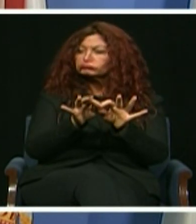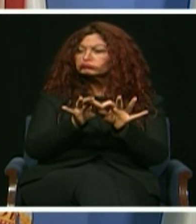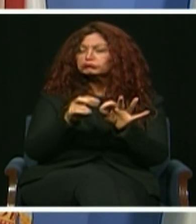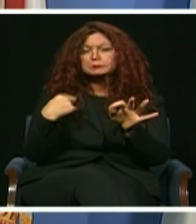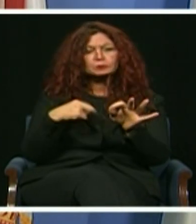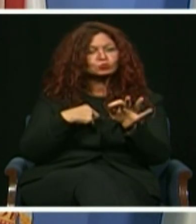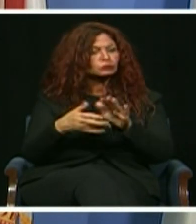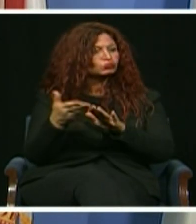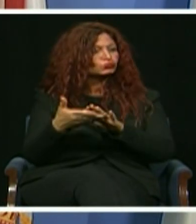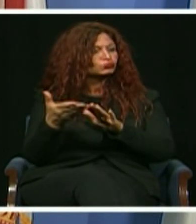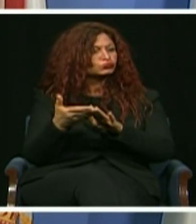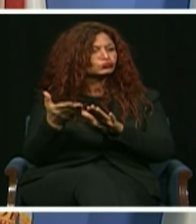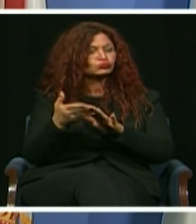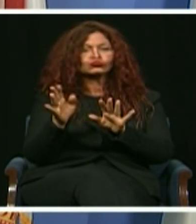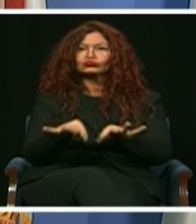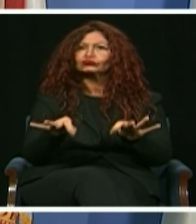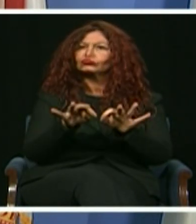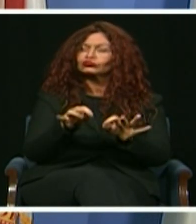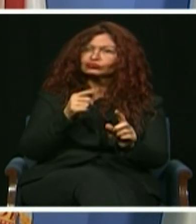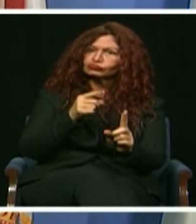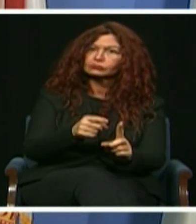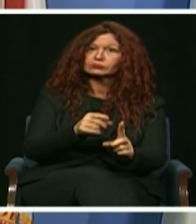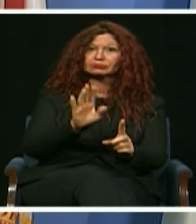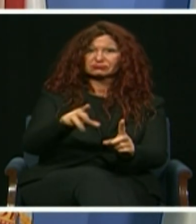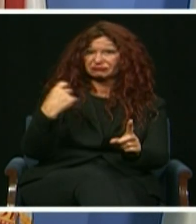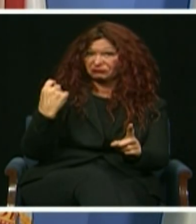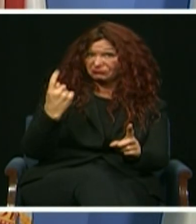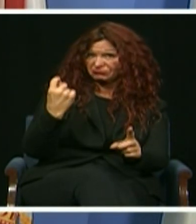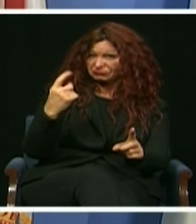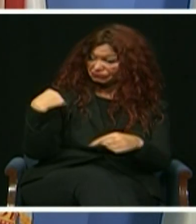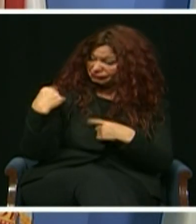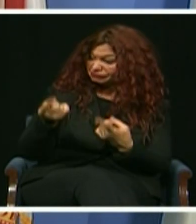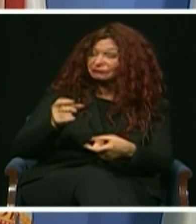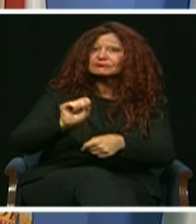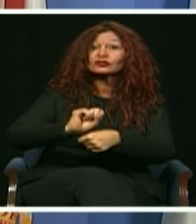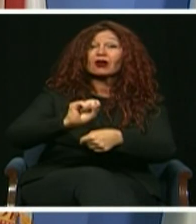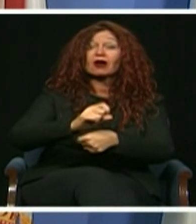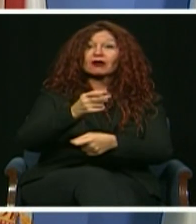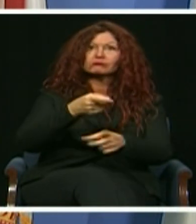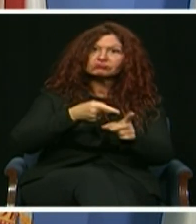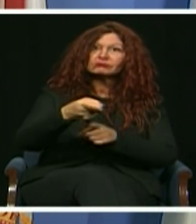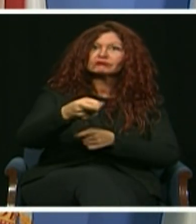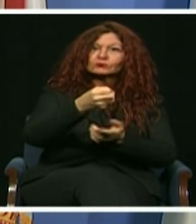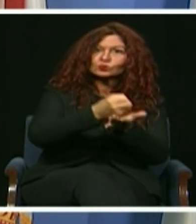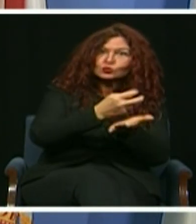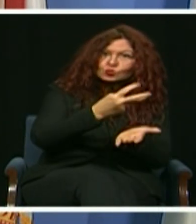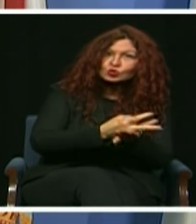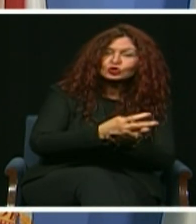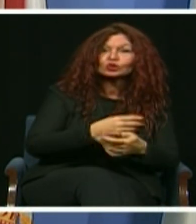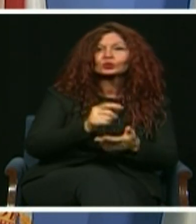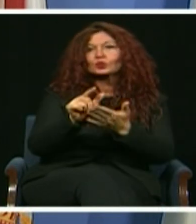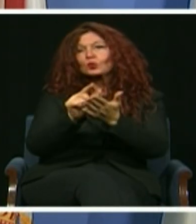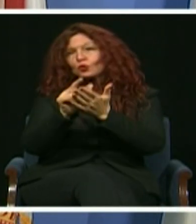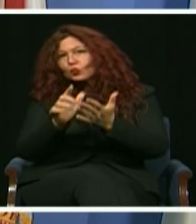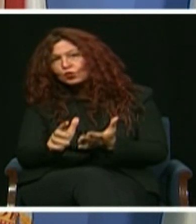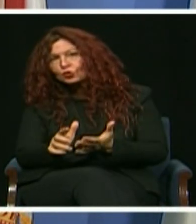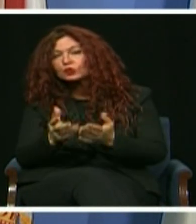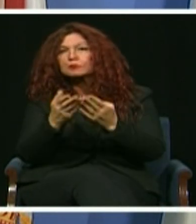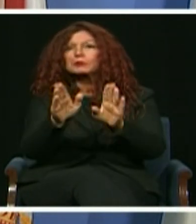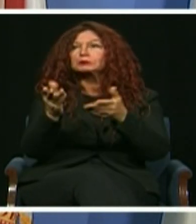for all our families has been my life's work. As a social worker, public interest attorney, and public servant.